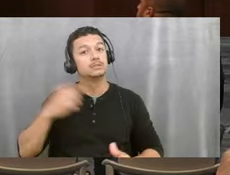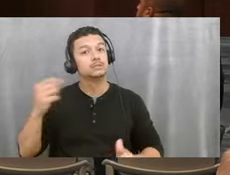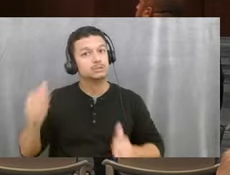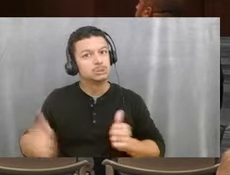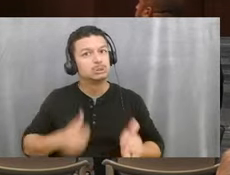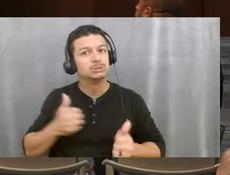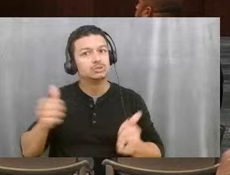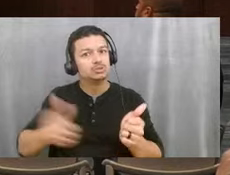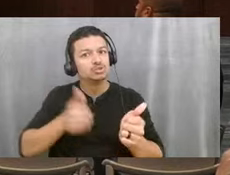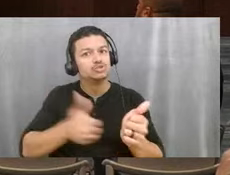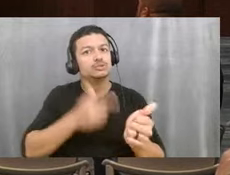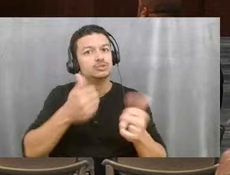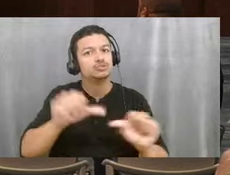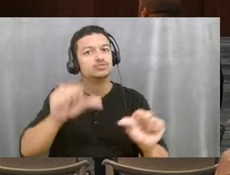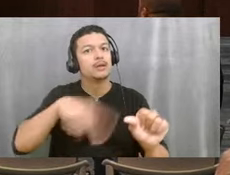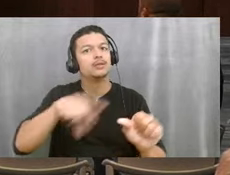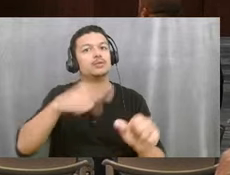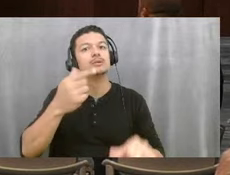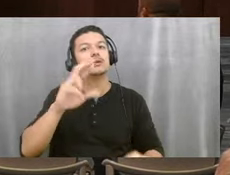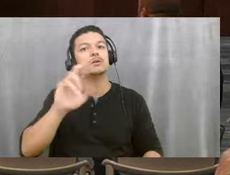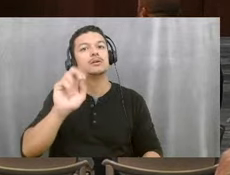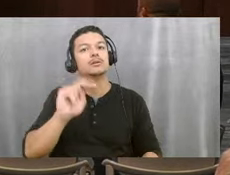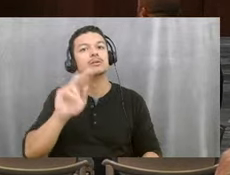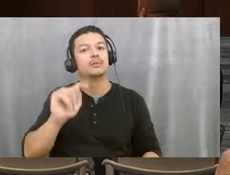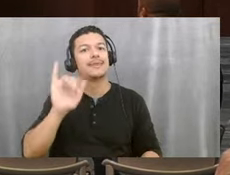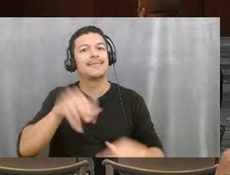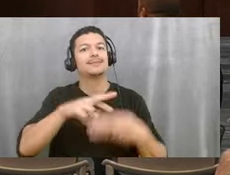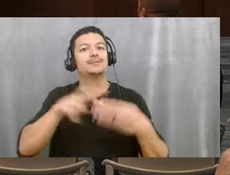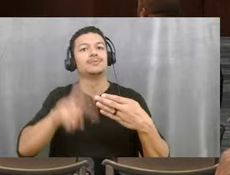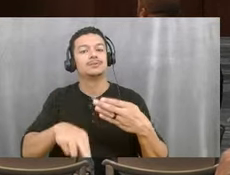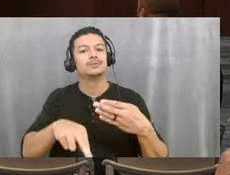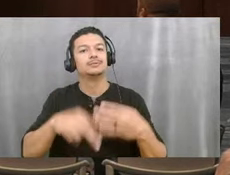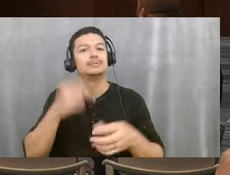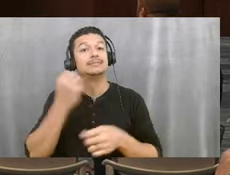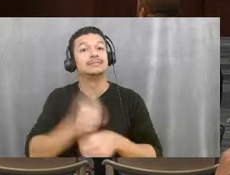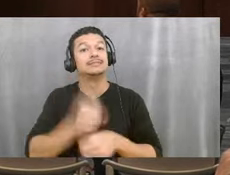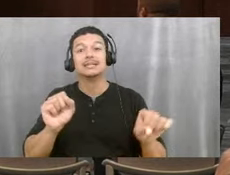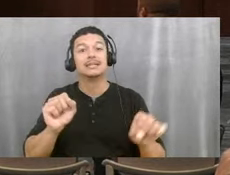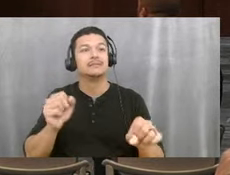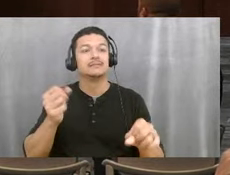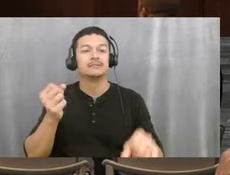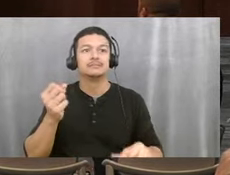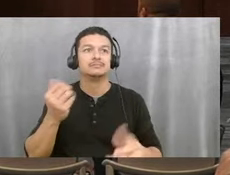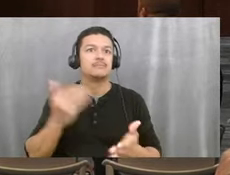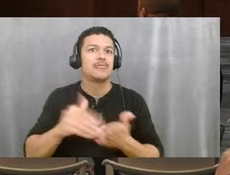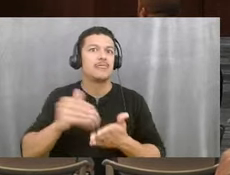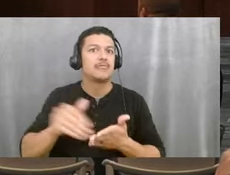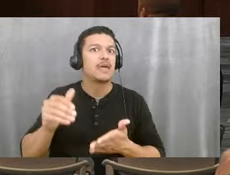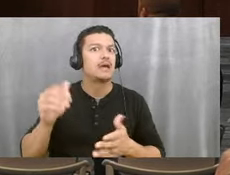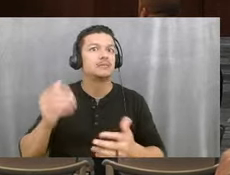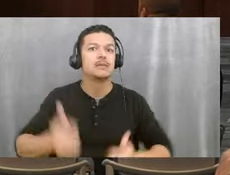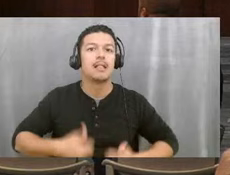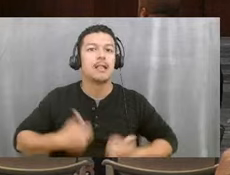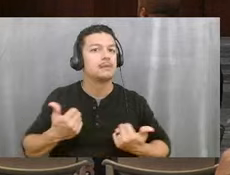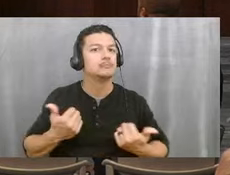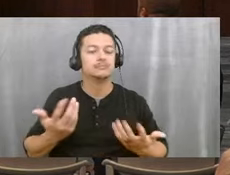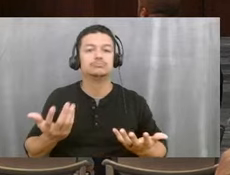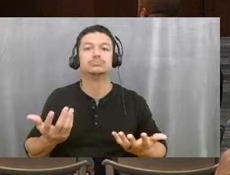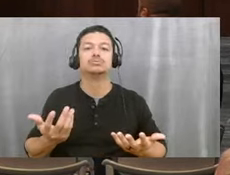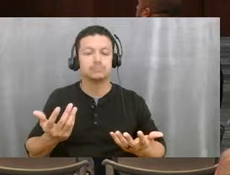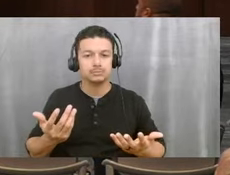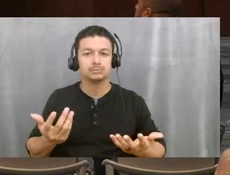grants because this is the result, you know, saving, you know, thousands, really thousands of lives, you know, from